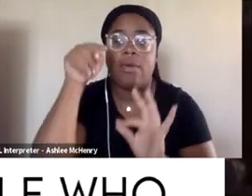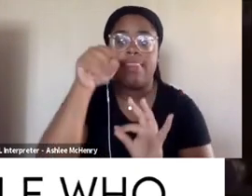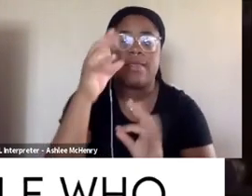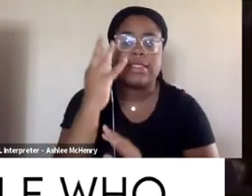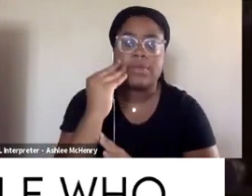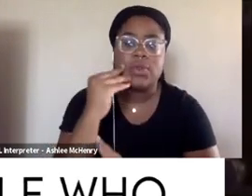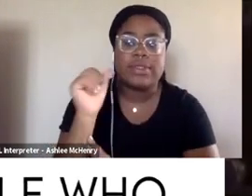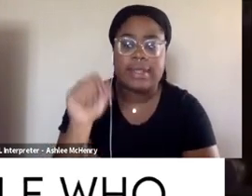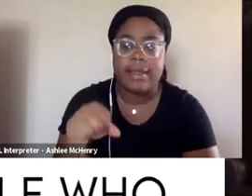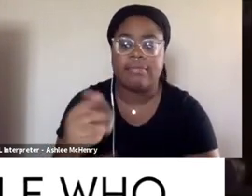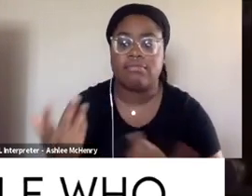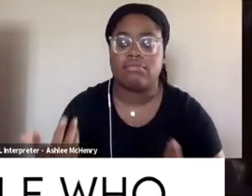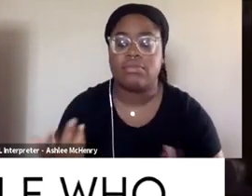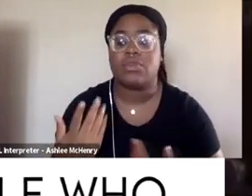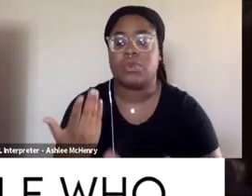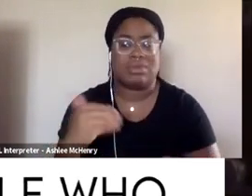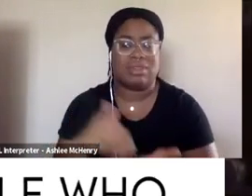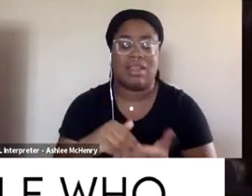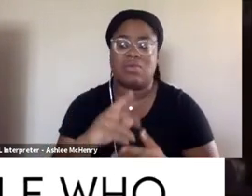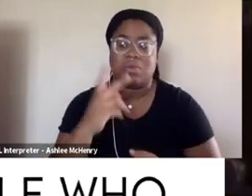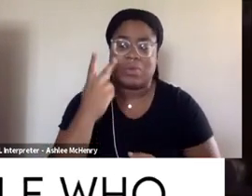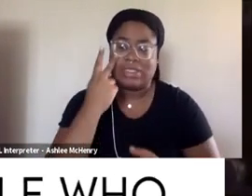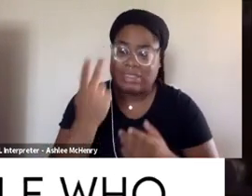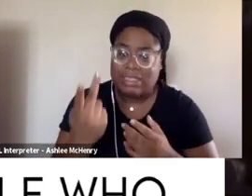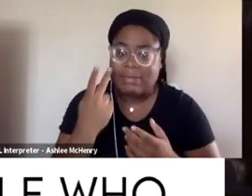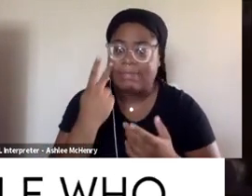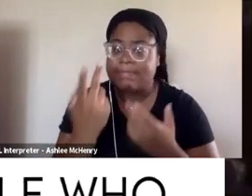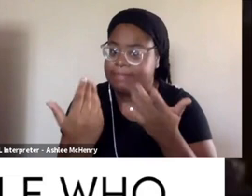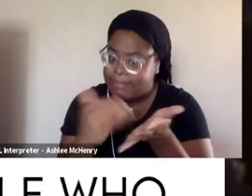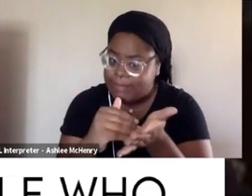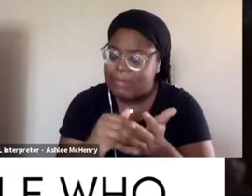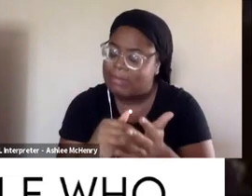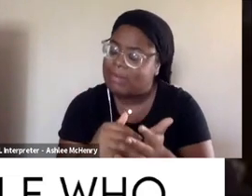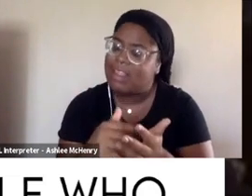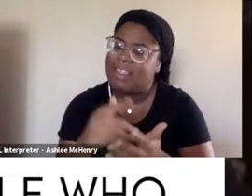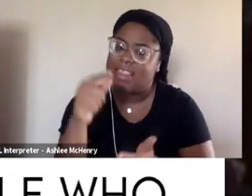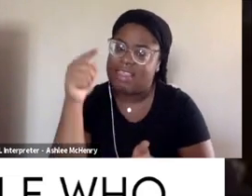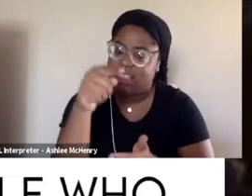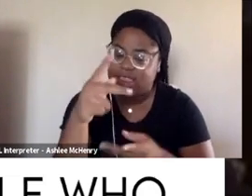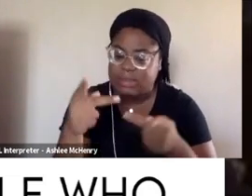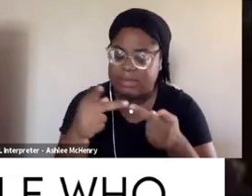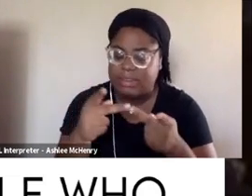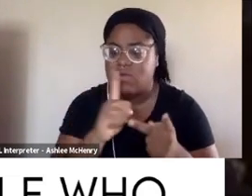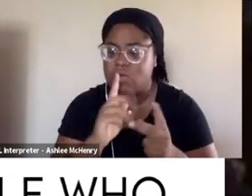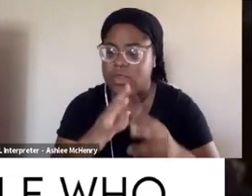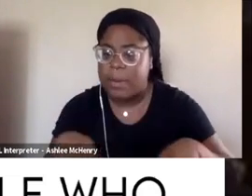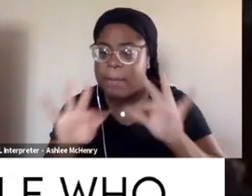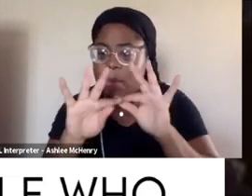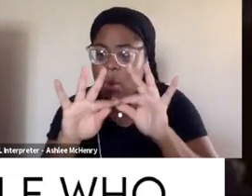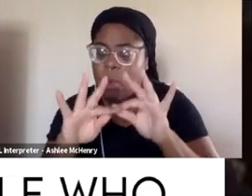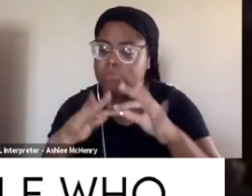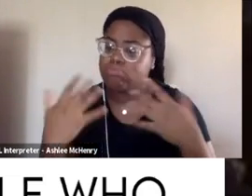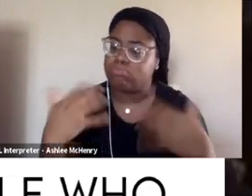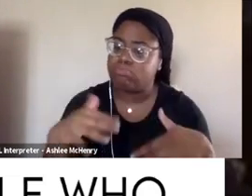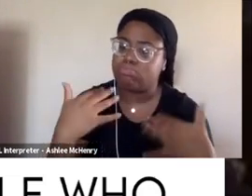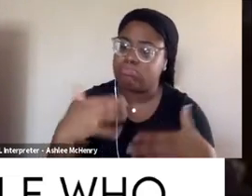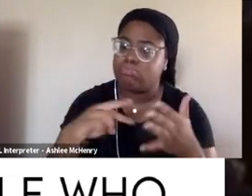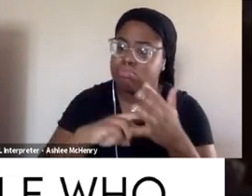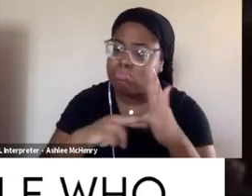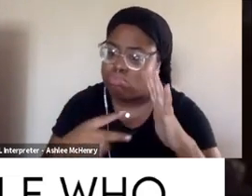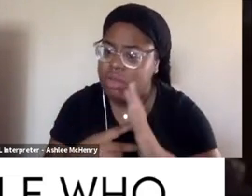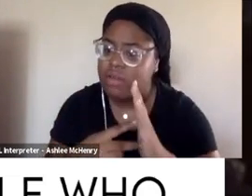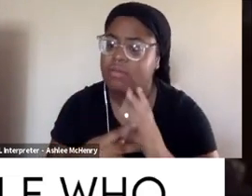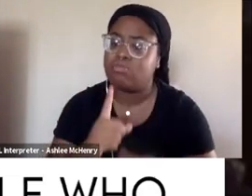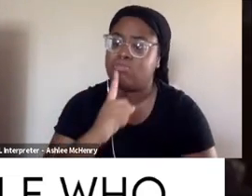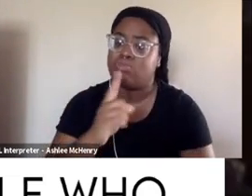can be. So again, you know what we're seeing is that these spaces are important and they're meaningful and they, you know, can facilitate